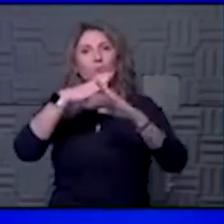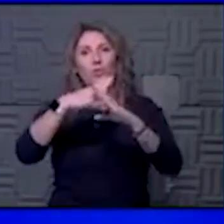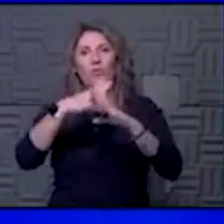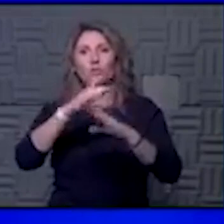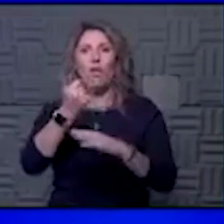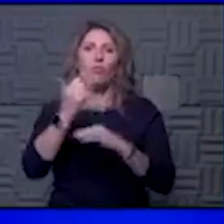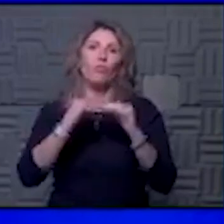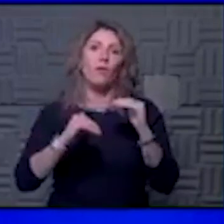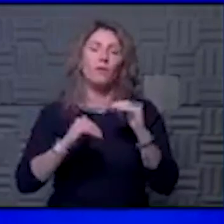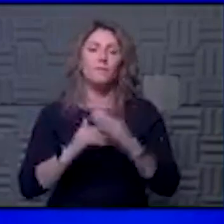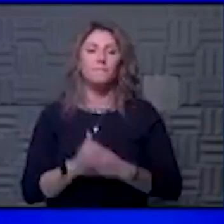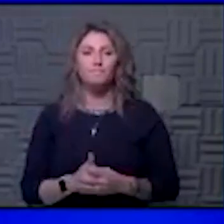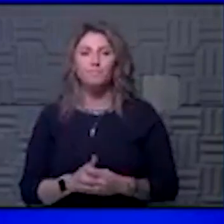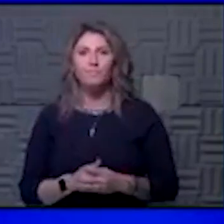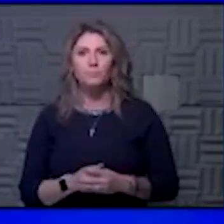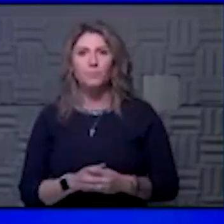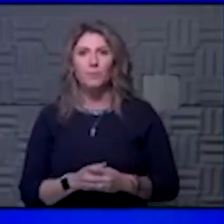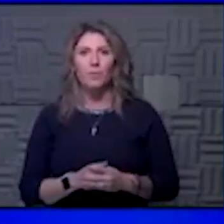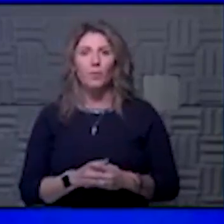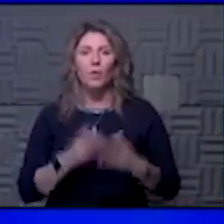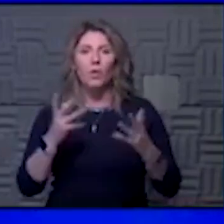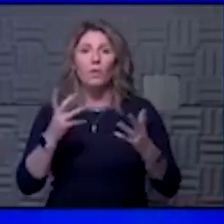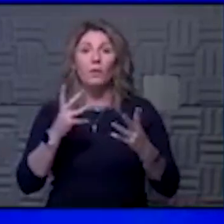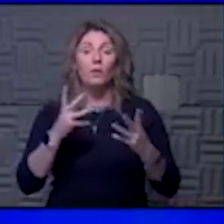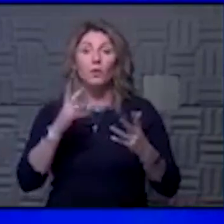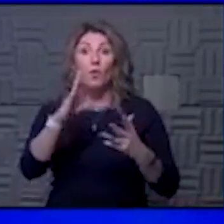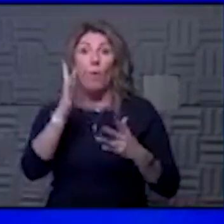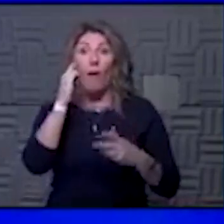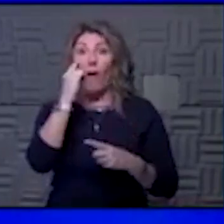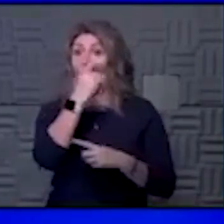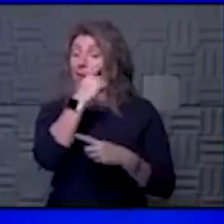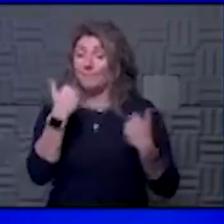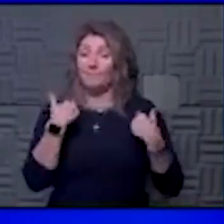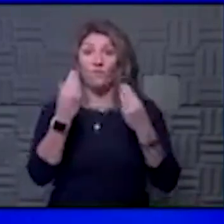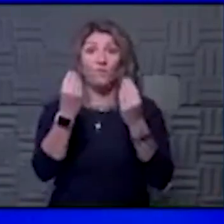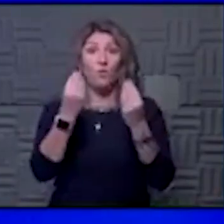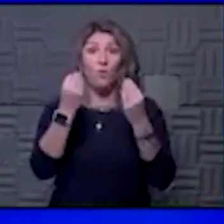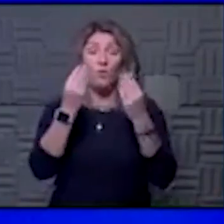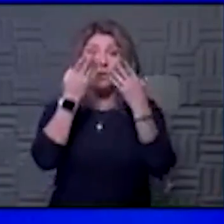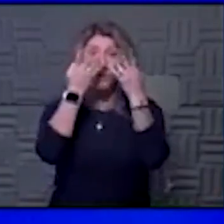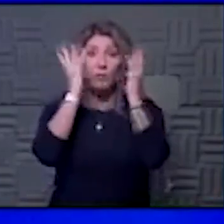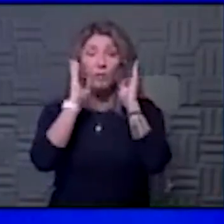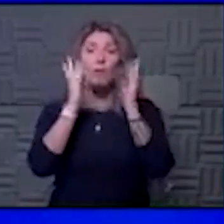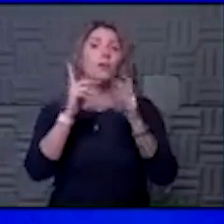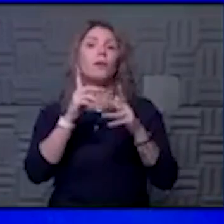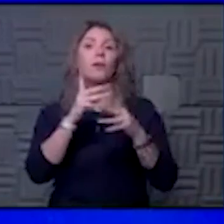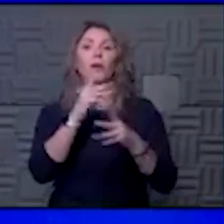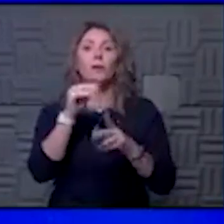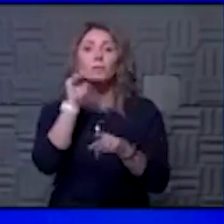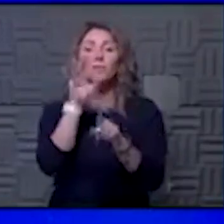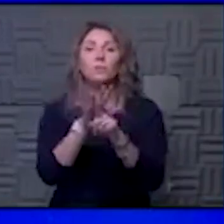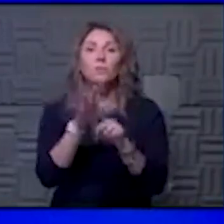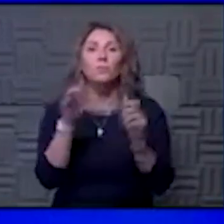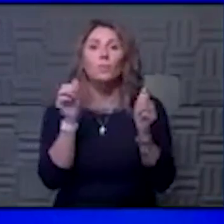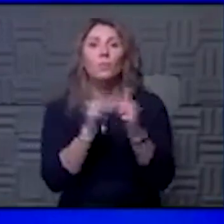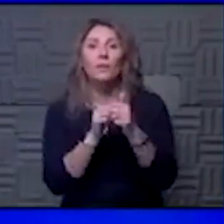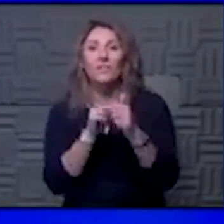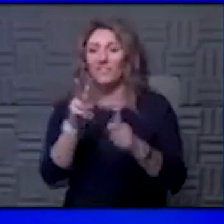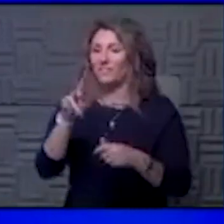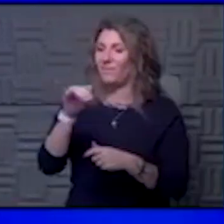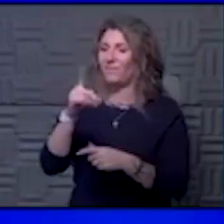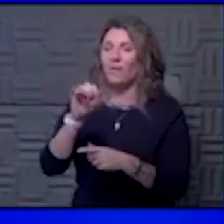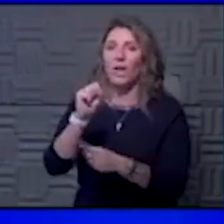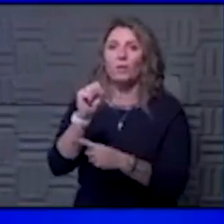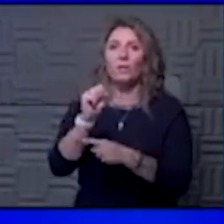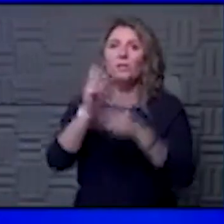other than just the fluid that's covering your eyes. You can have exposure to the virus that then through the lacrimal